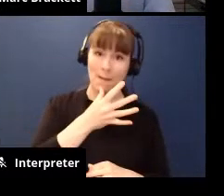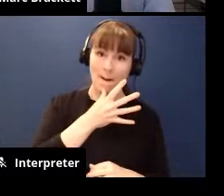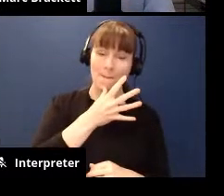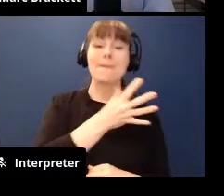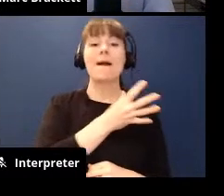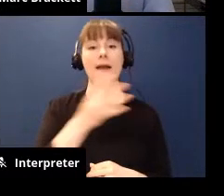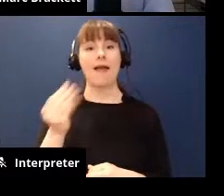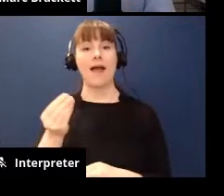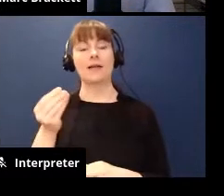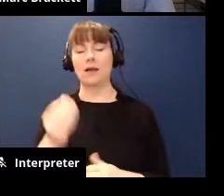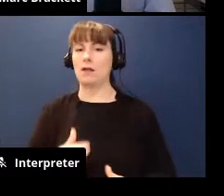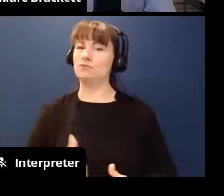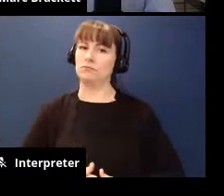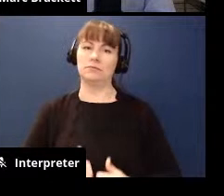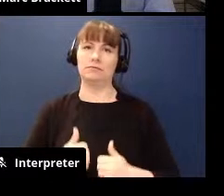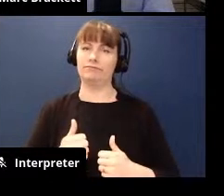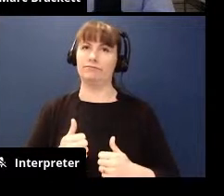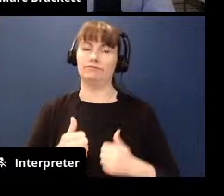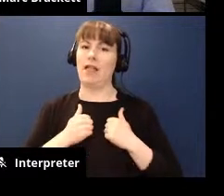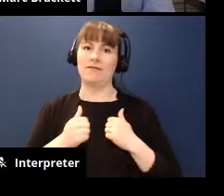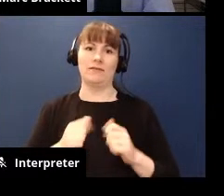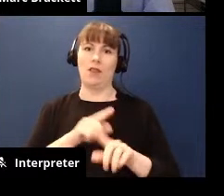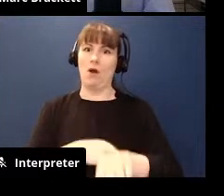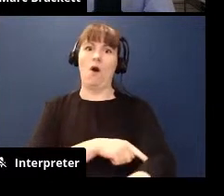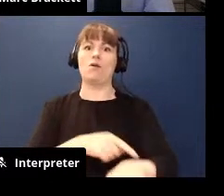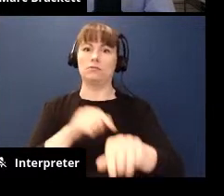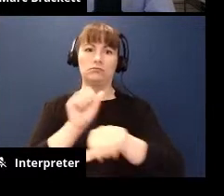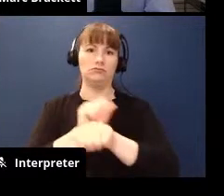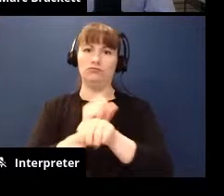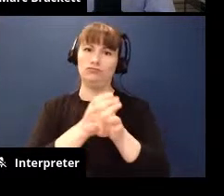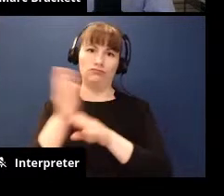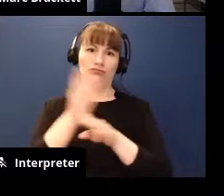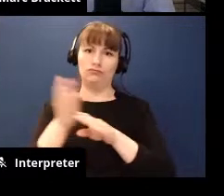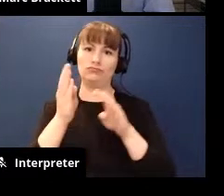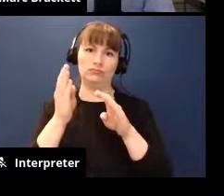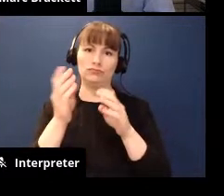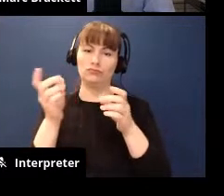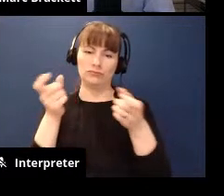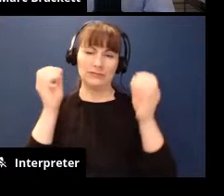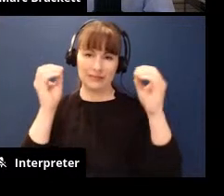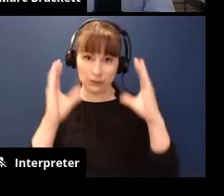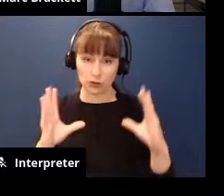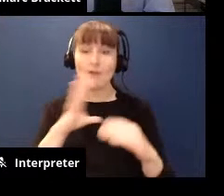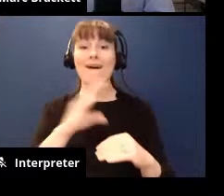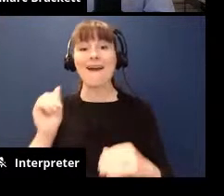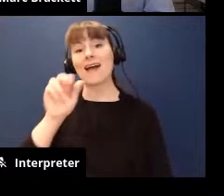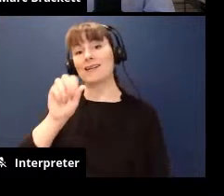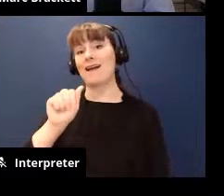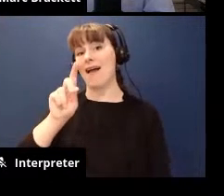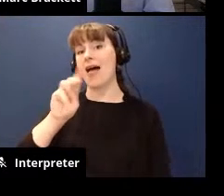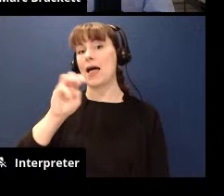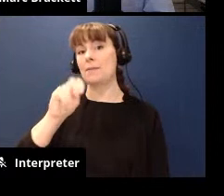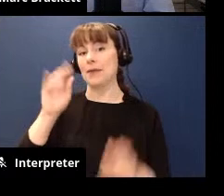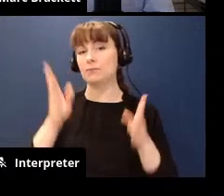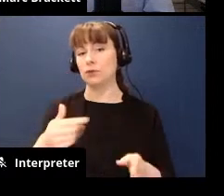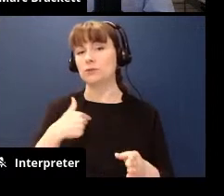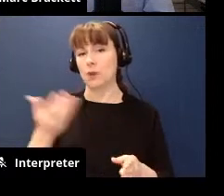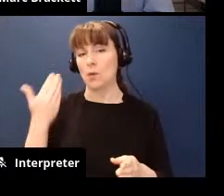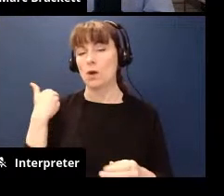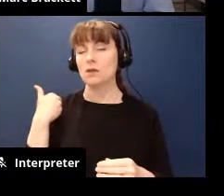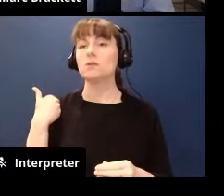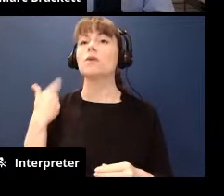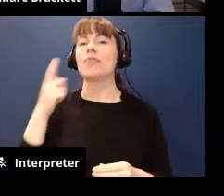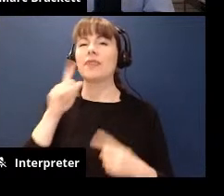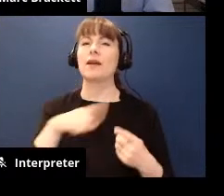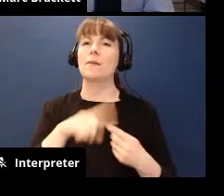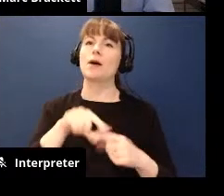said i i was a lifelong or a career educator and i was also a school administrator and so as i think about um you know the world